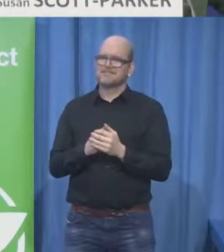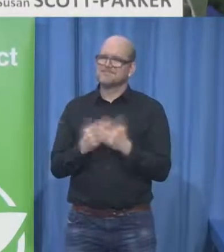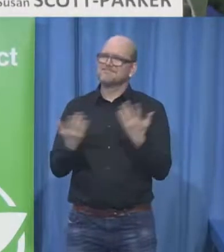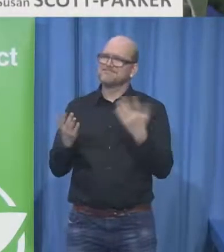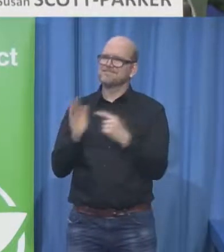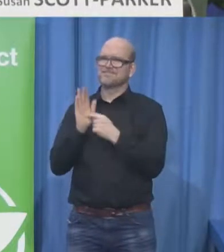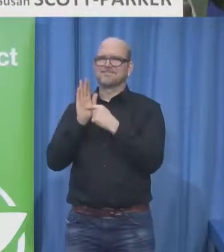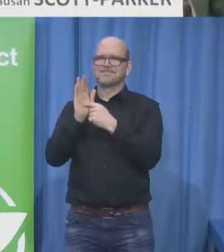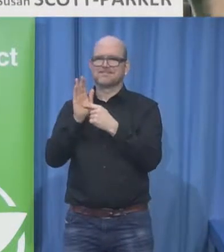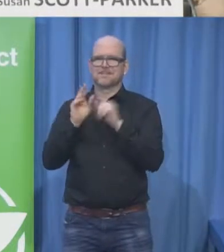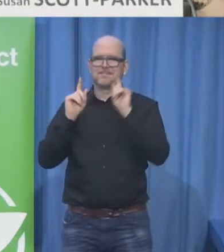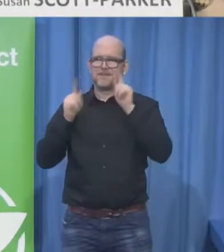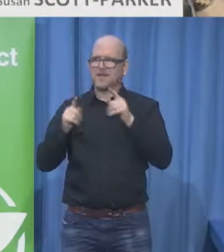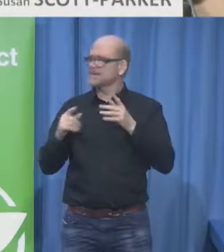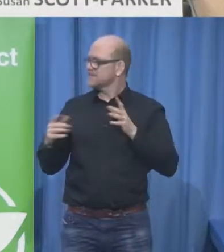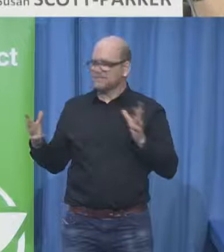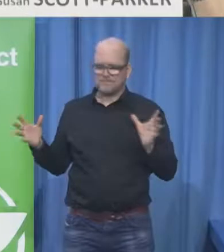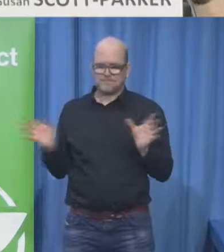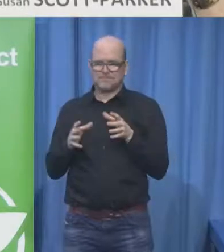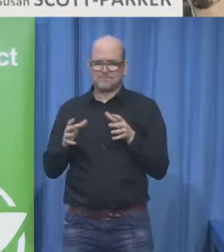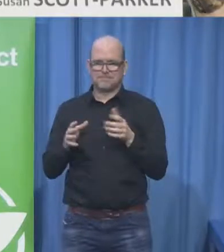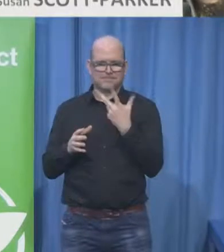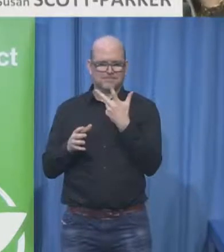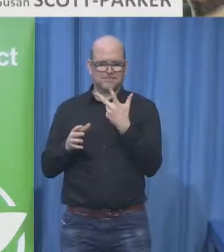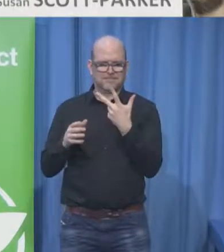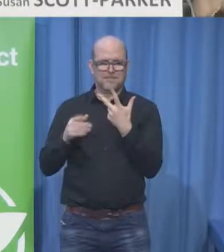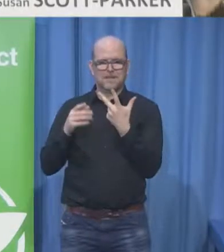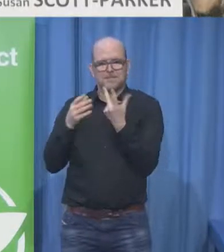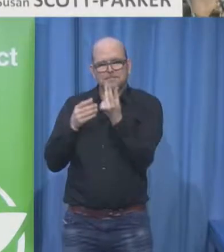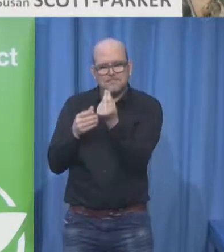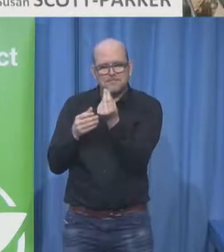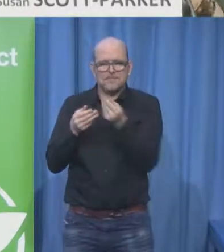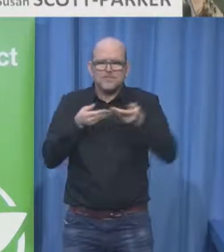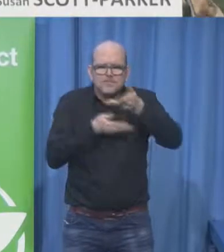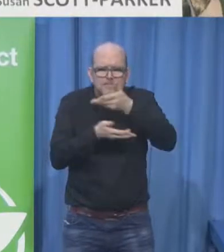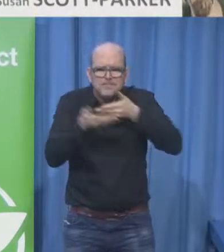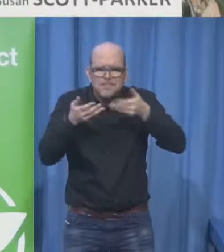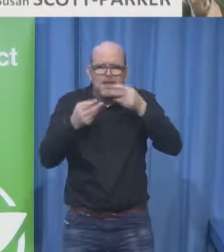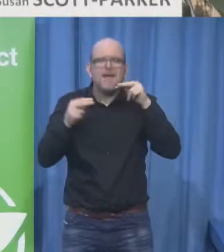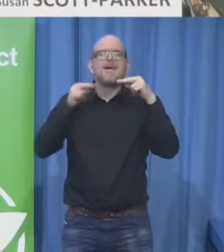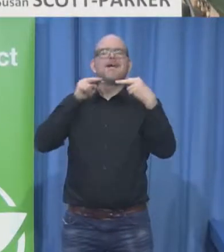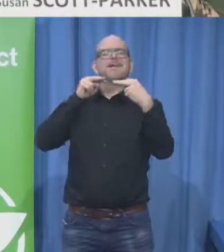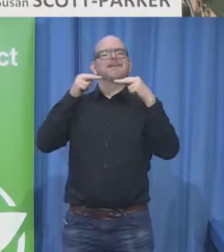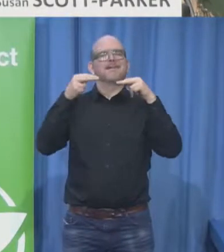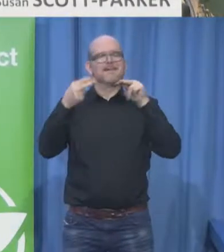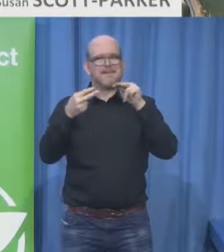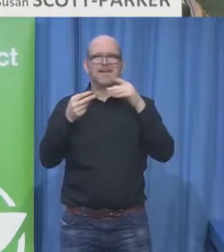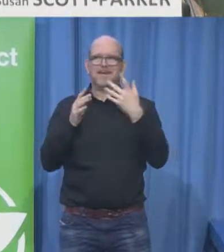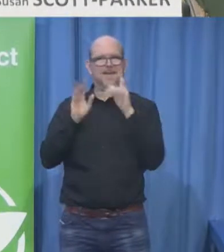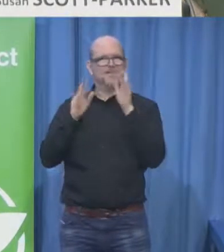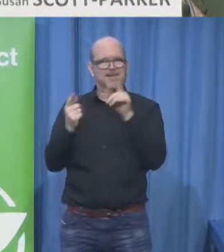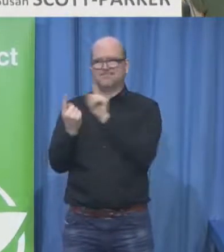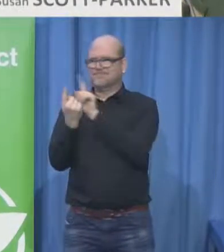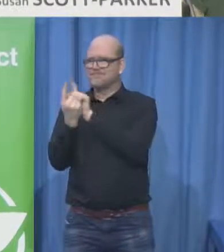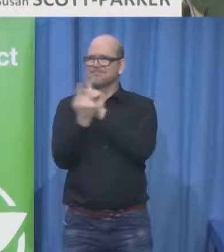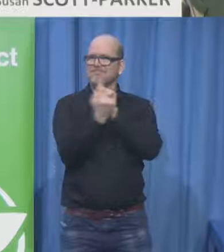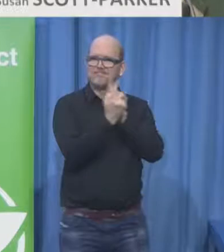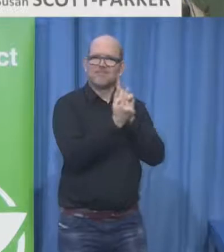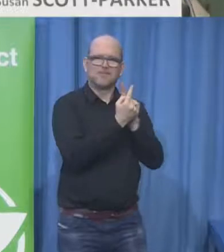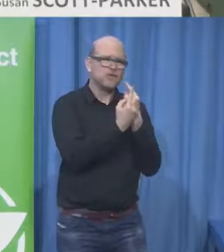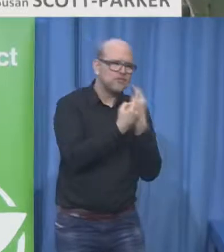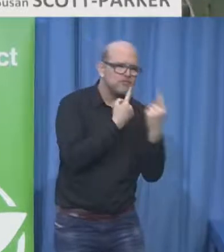people from the disability community together face to face for the personal conversations that would challenge all those assumptions that we're getting in the way